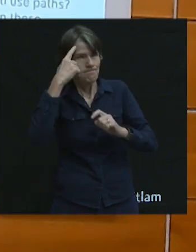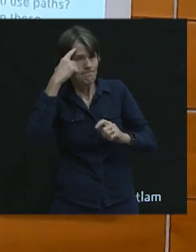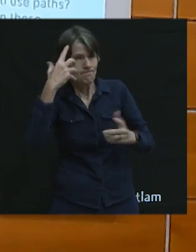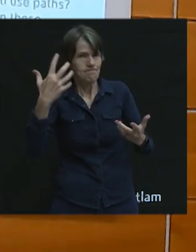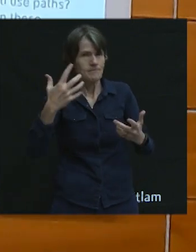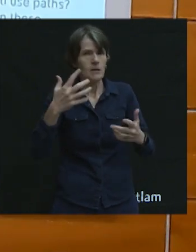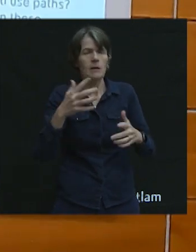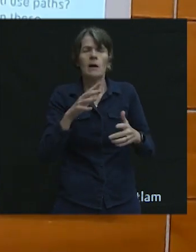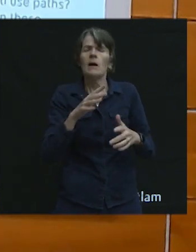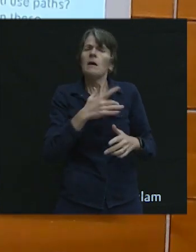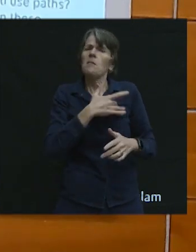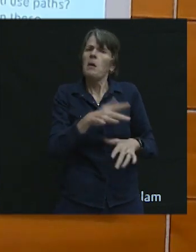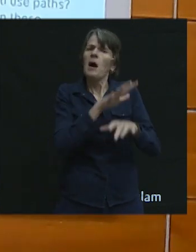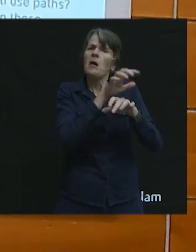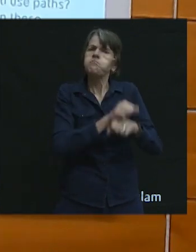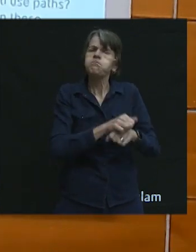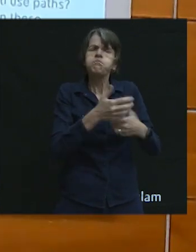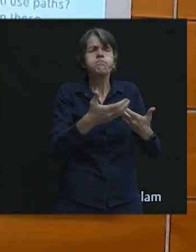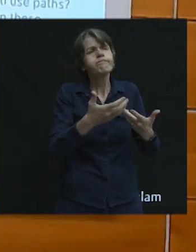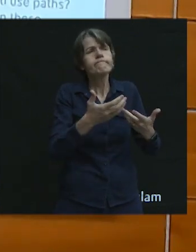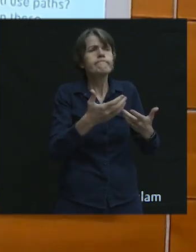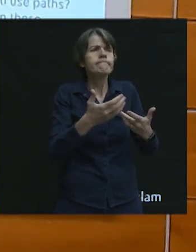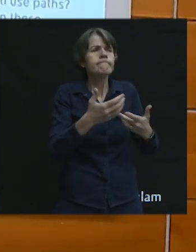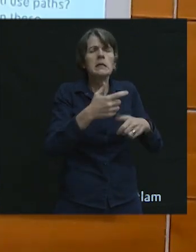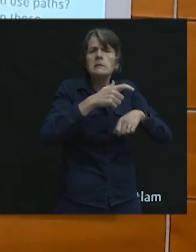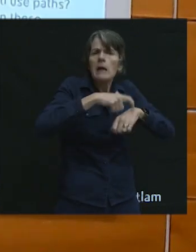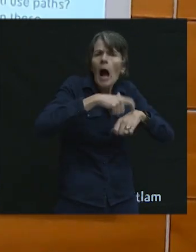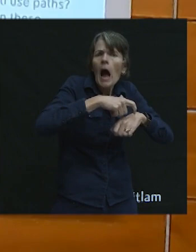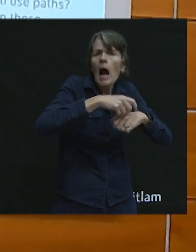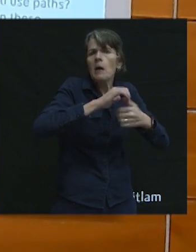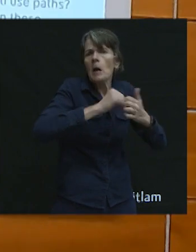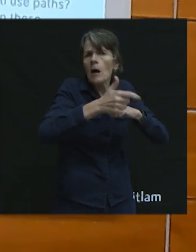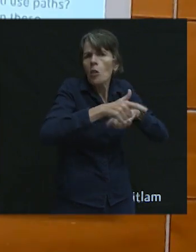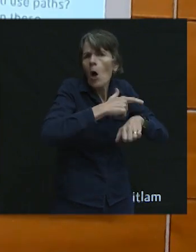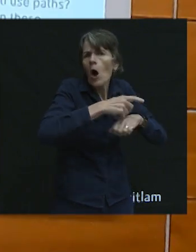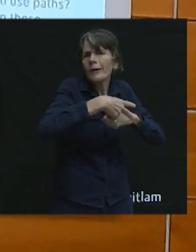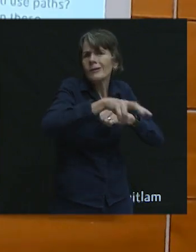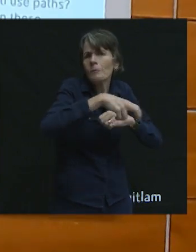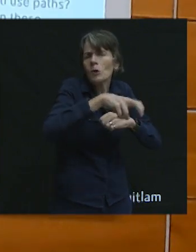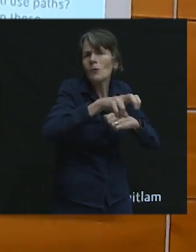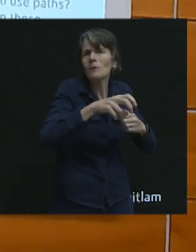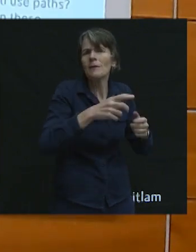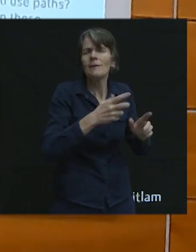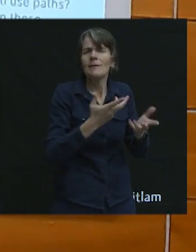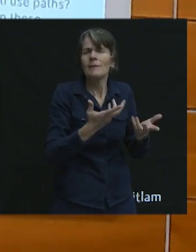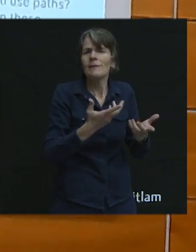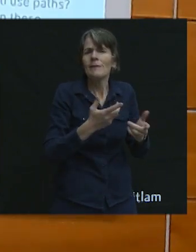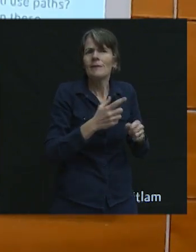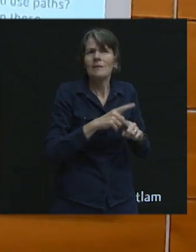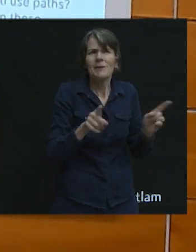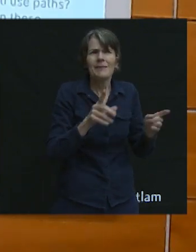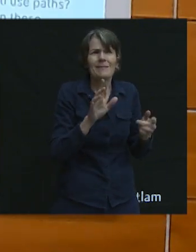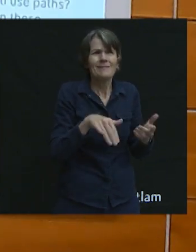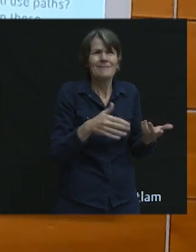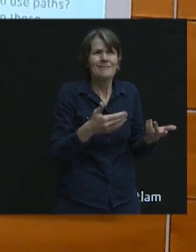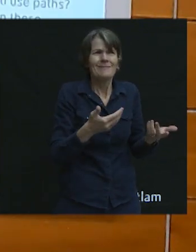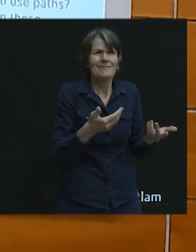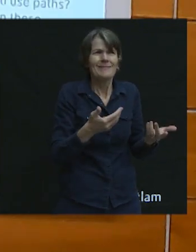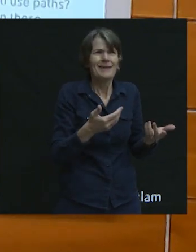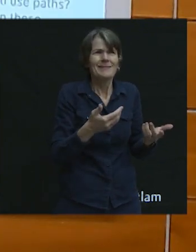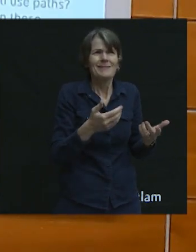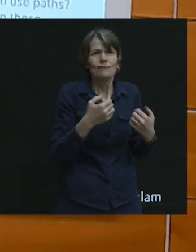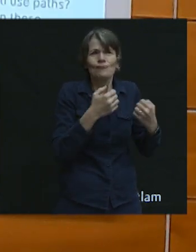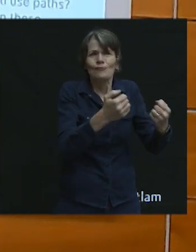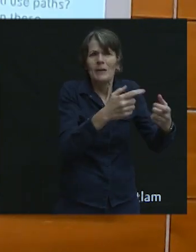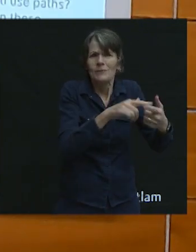there's a traditional focus on commute trips, peak commute times, and commuting is only 25% of the trips that people were making in Coquitlam during this